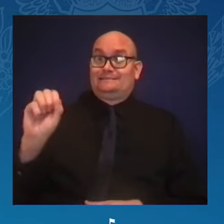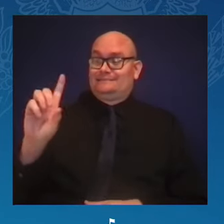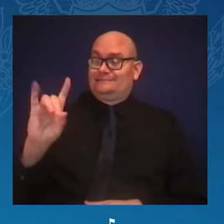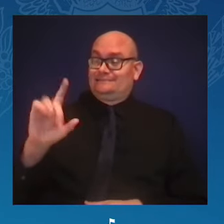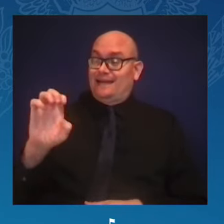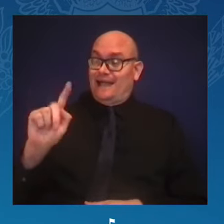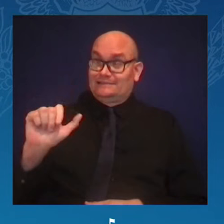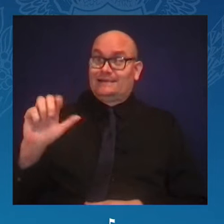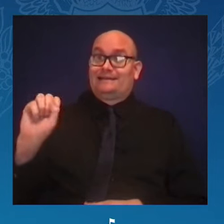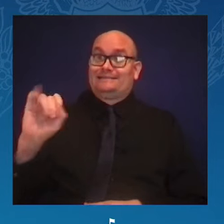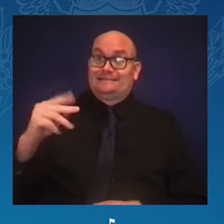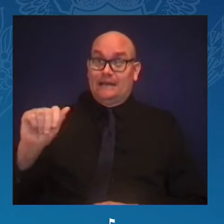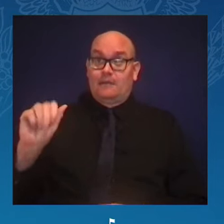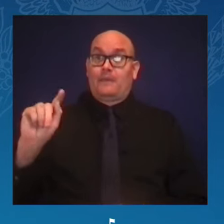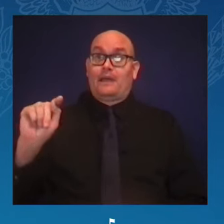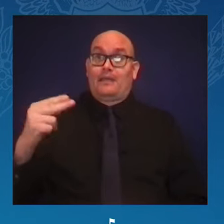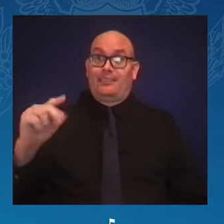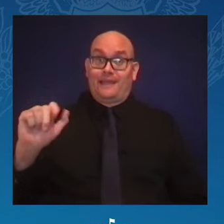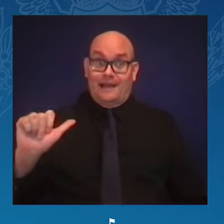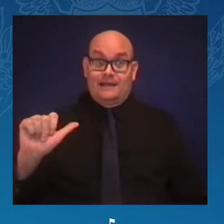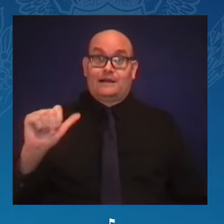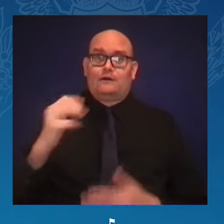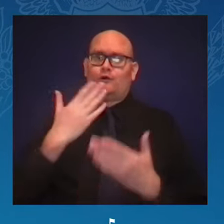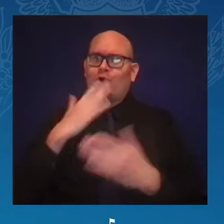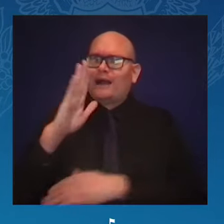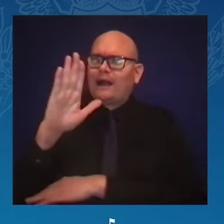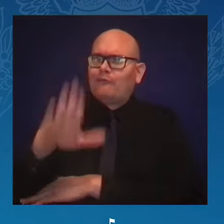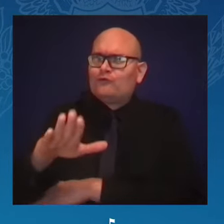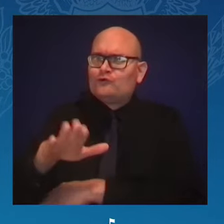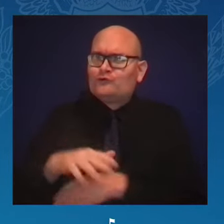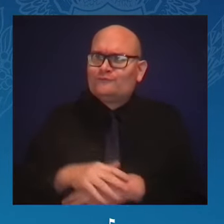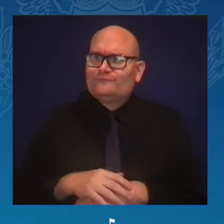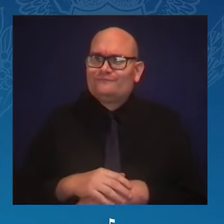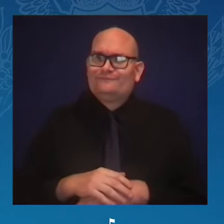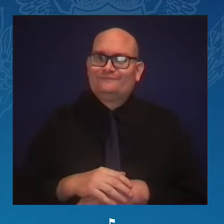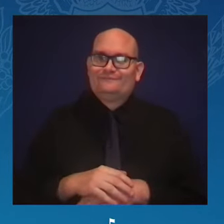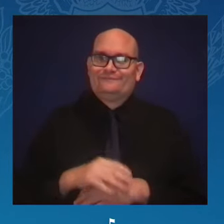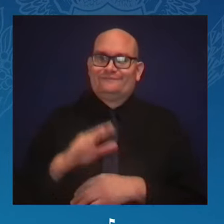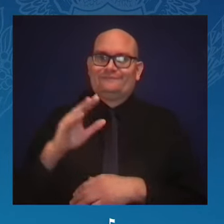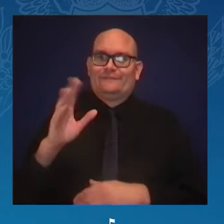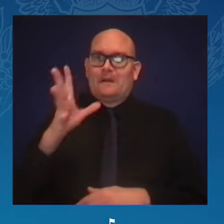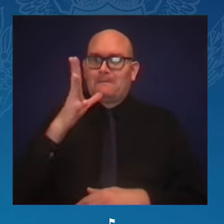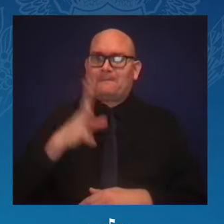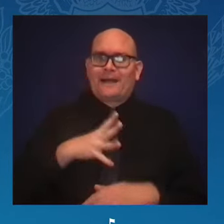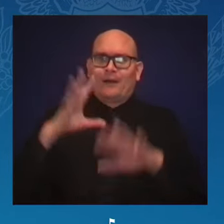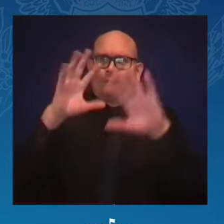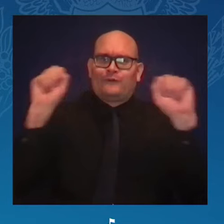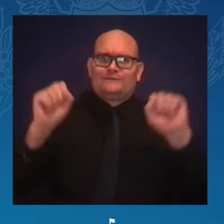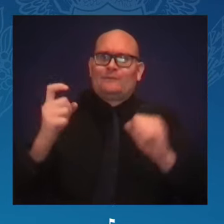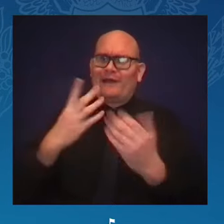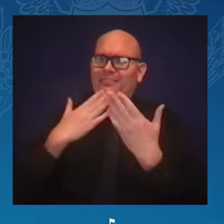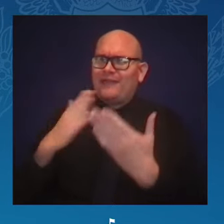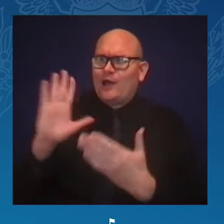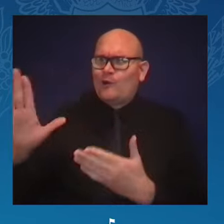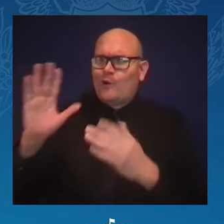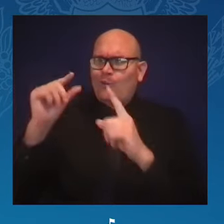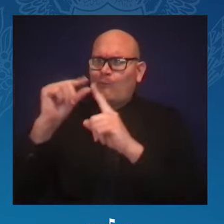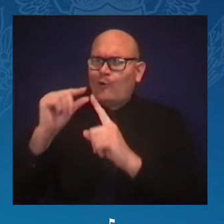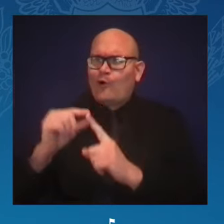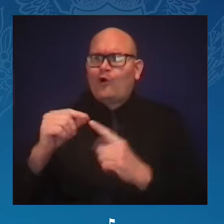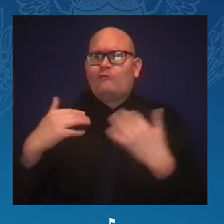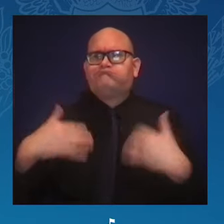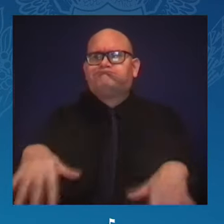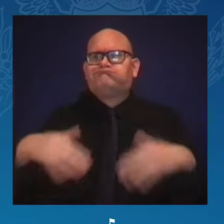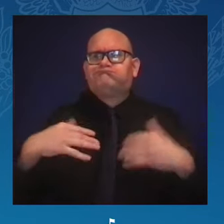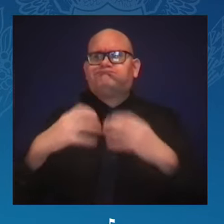Madam President, I want to thank you for your kind words. You have been a phenomenal leader of this organization. You and I and